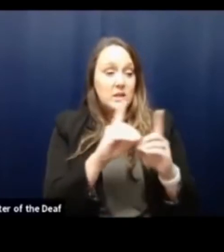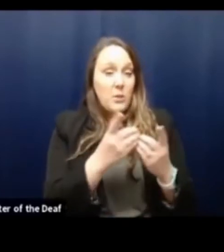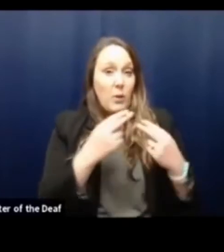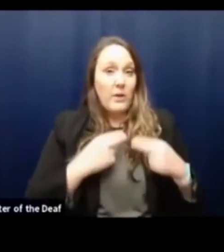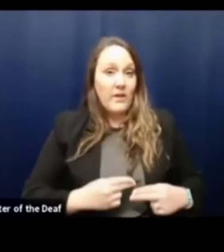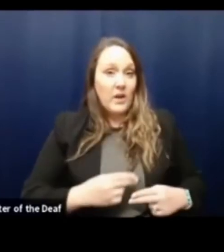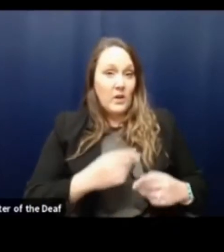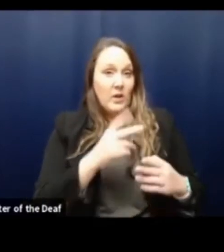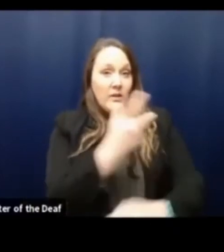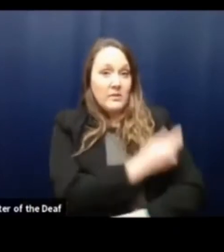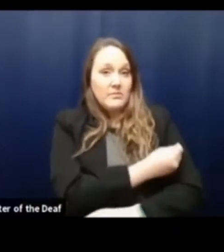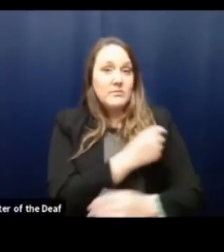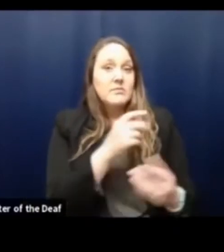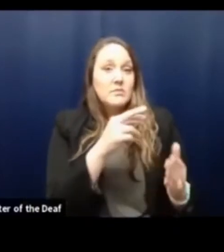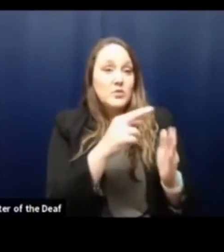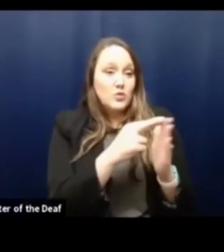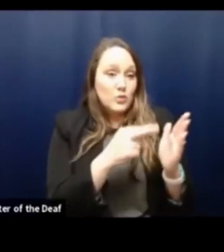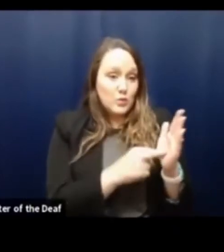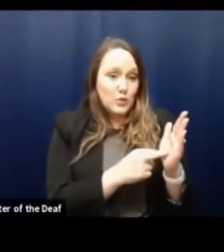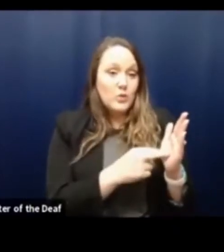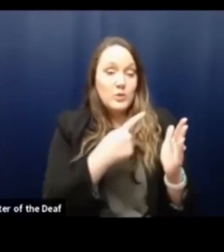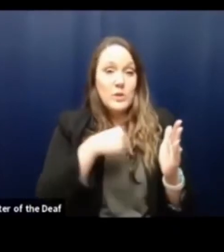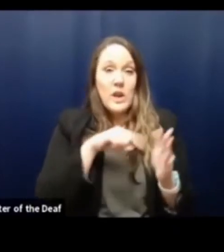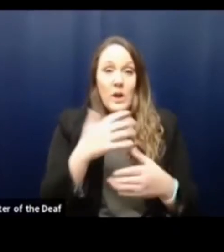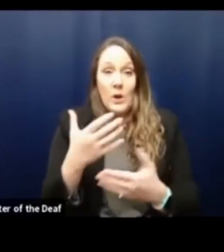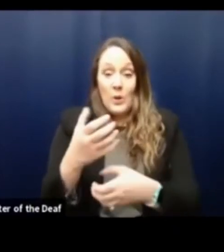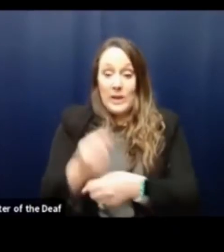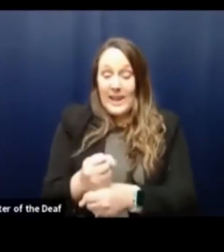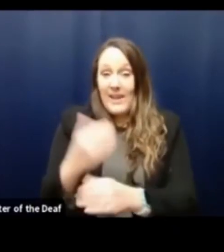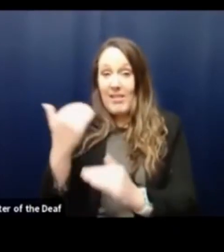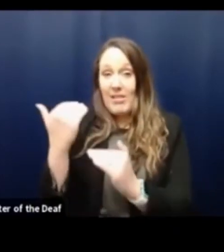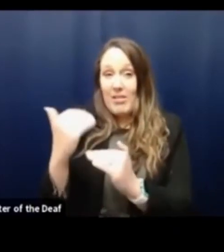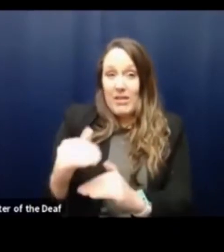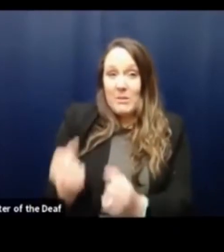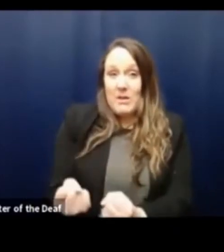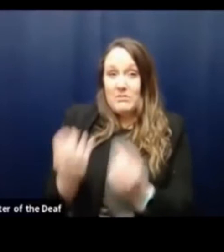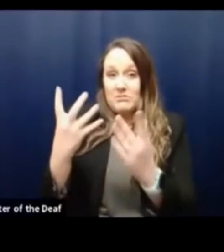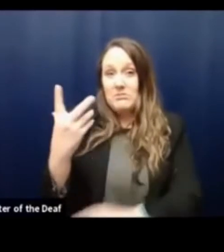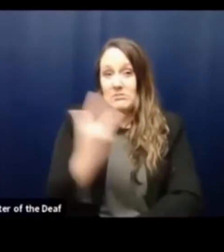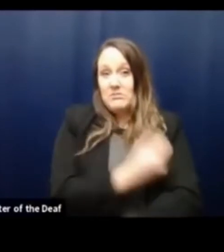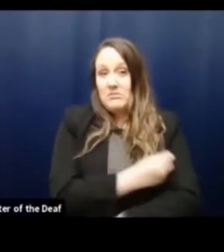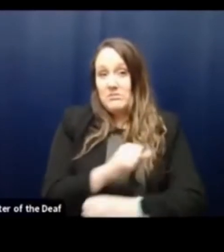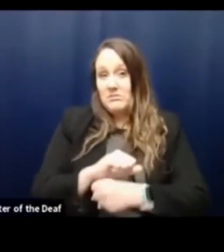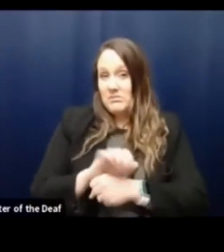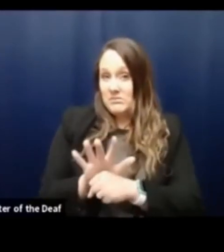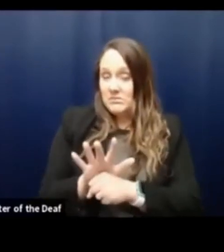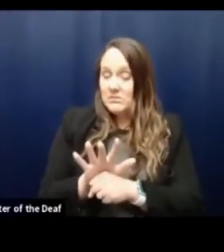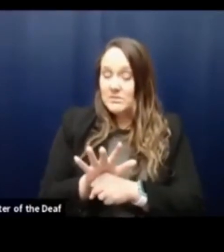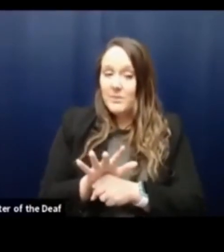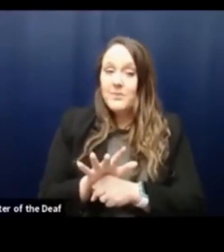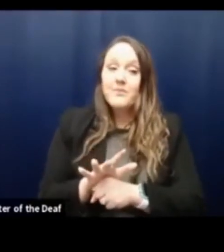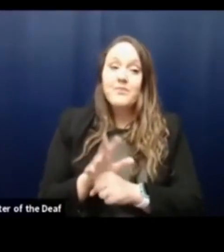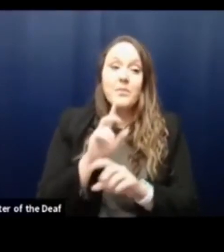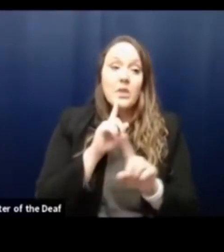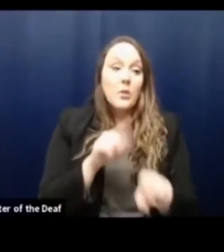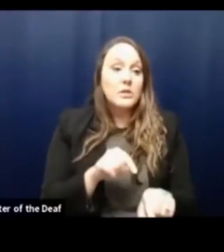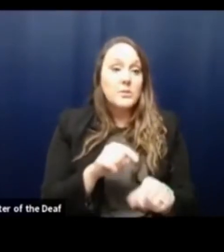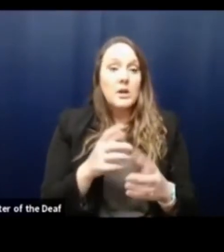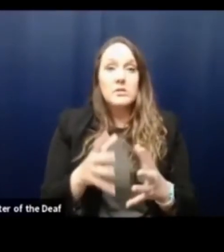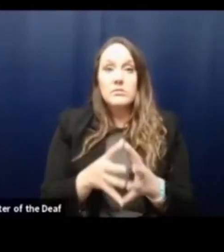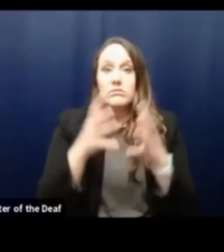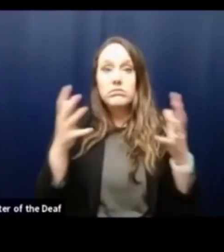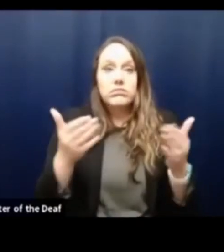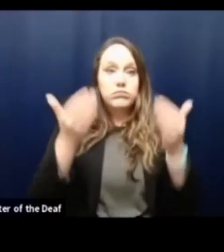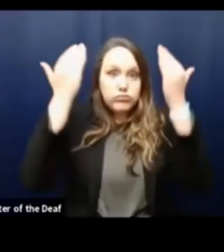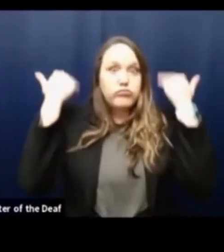guidelines as we received a limited limited number of COVID-19 vaccine doses. The response has been overwhelming